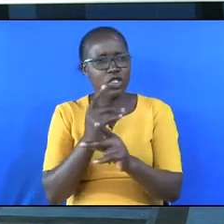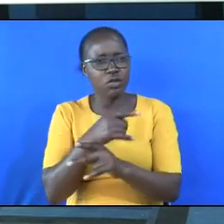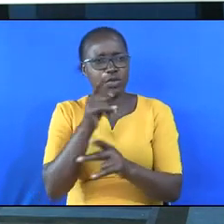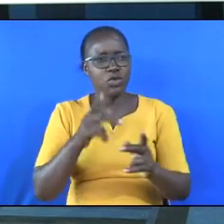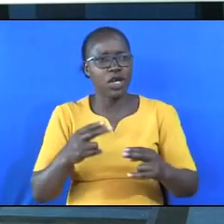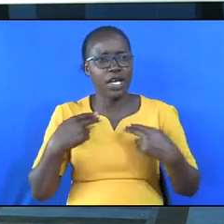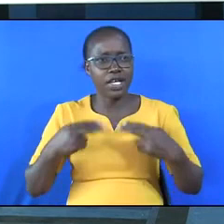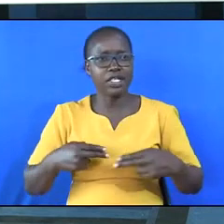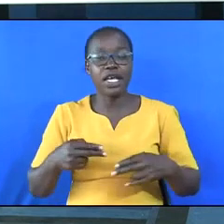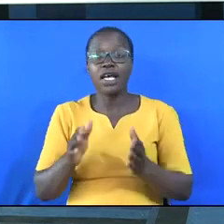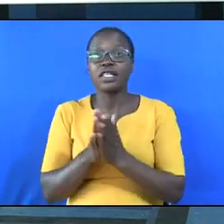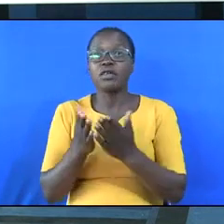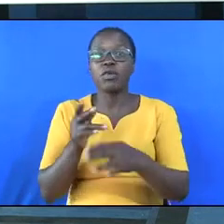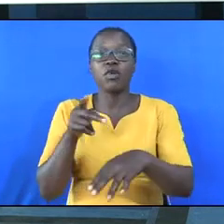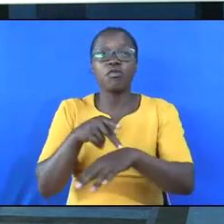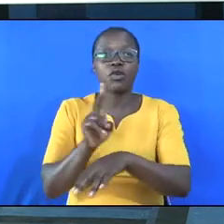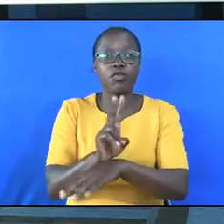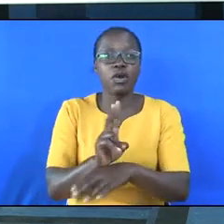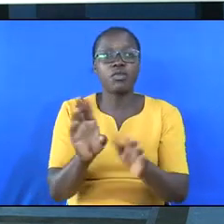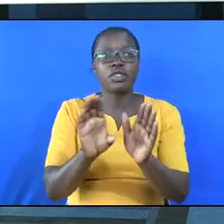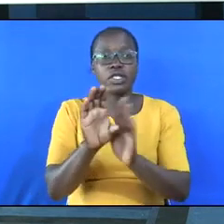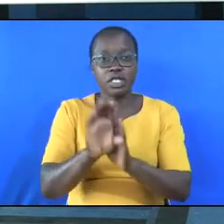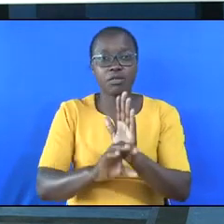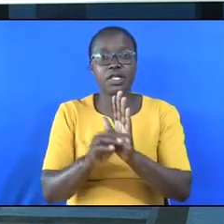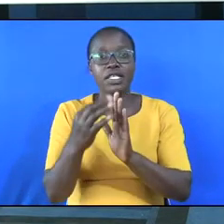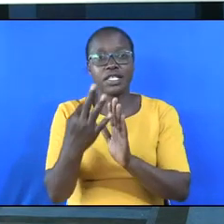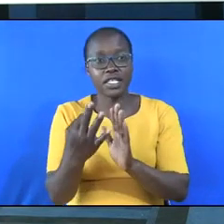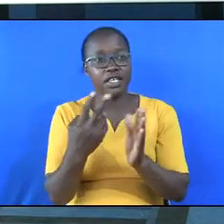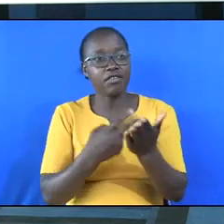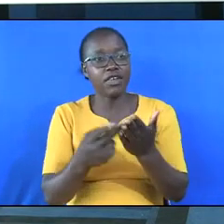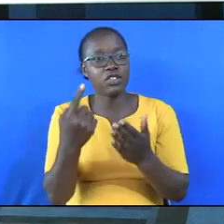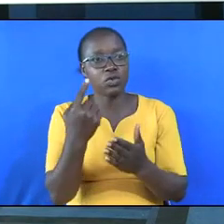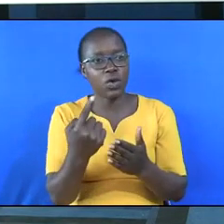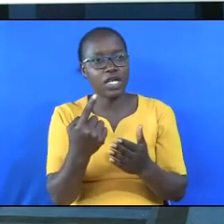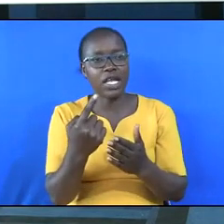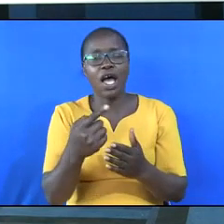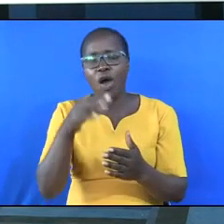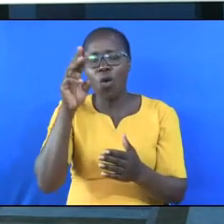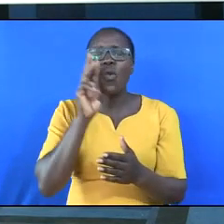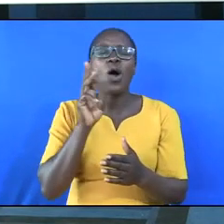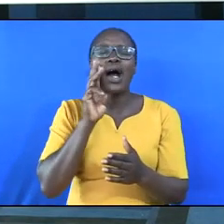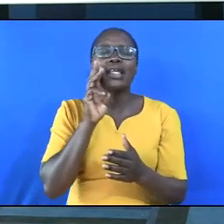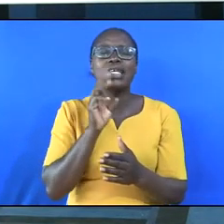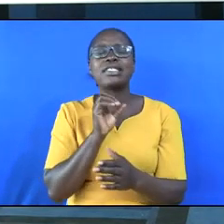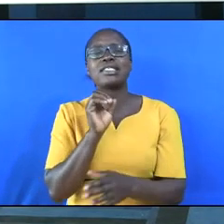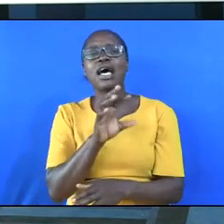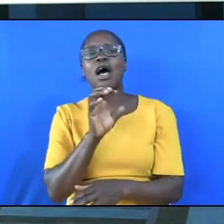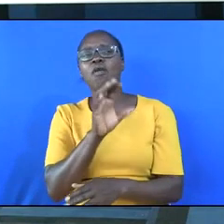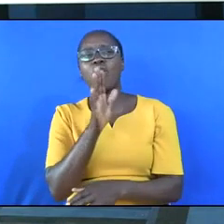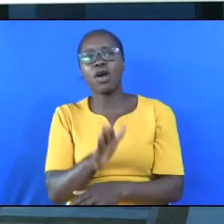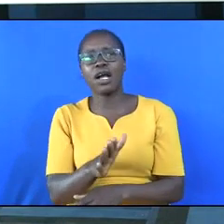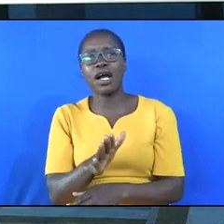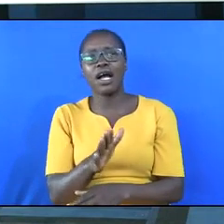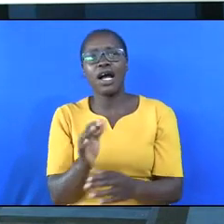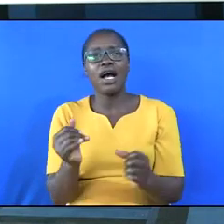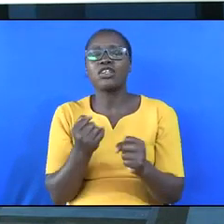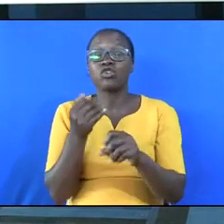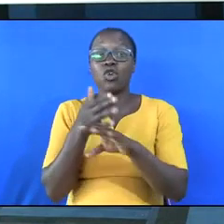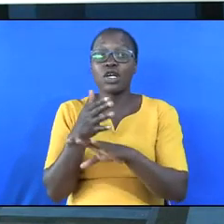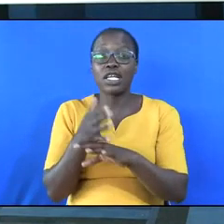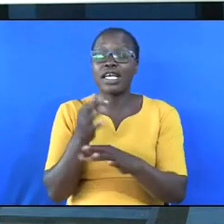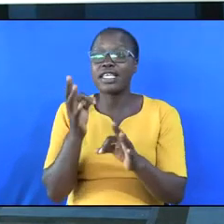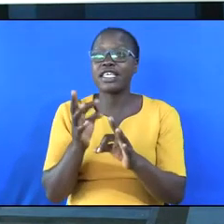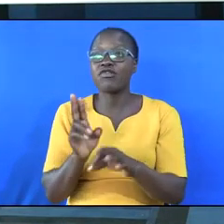in the book of Proverbs chapter 20 verse 1, wine is a mocker, strong is raging, whosoever is deceived thereby